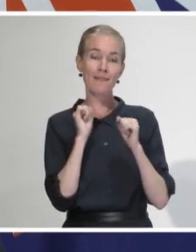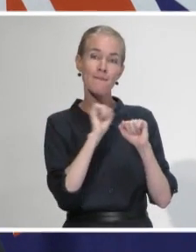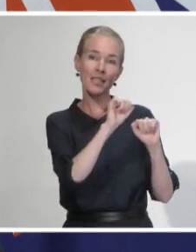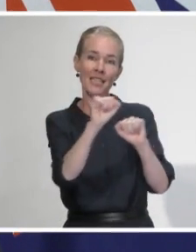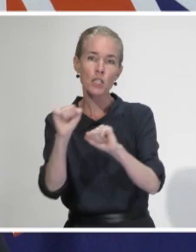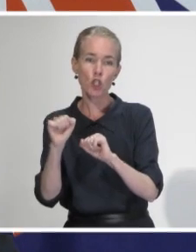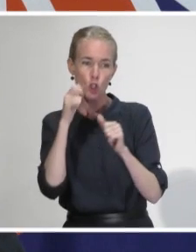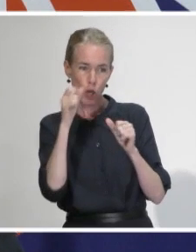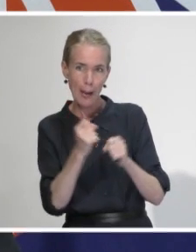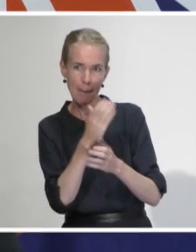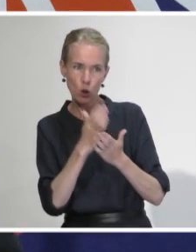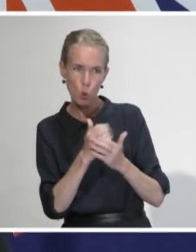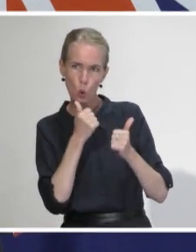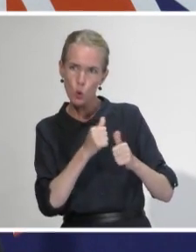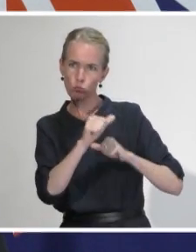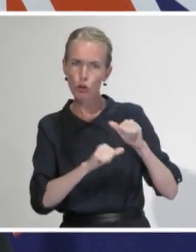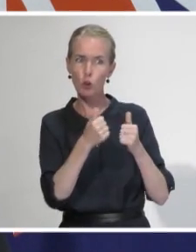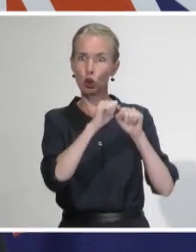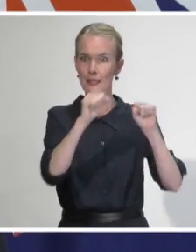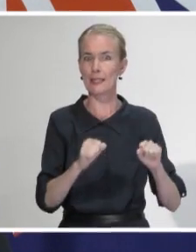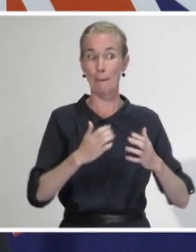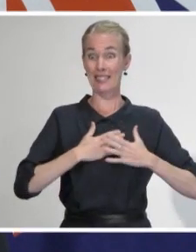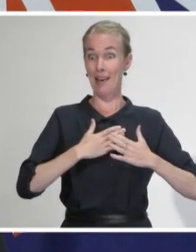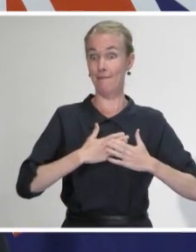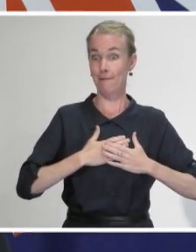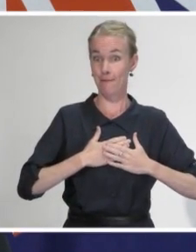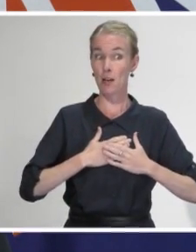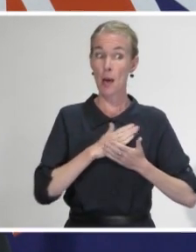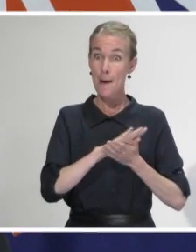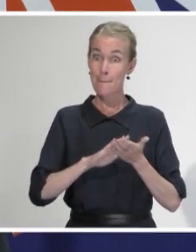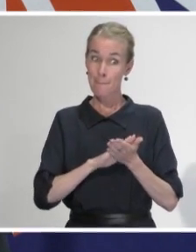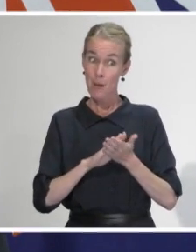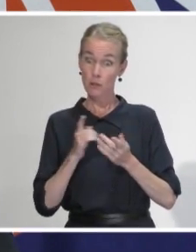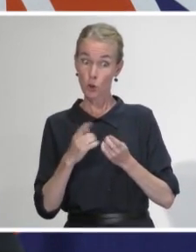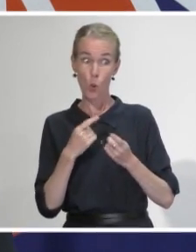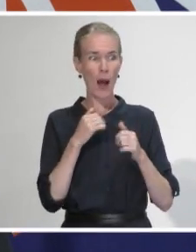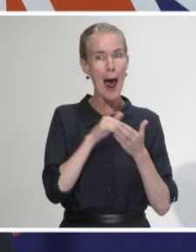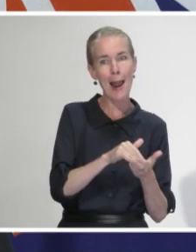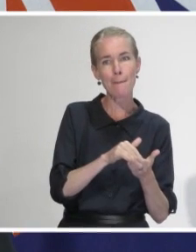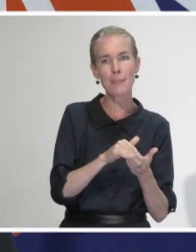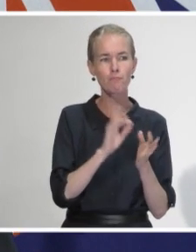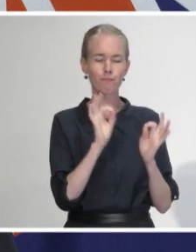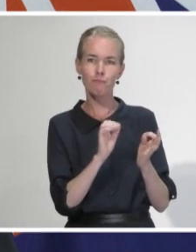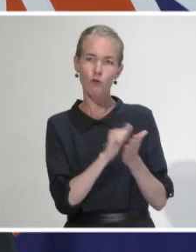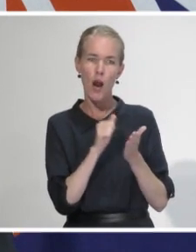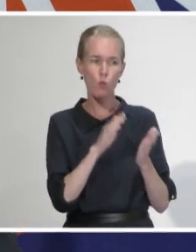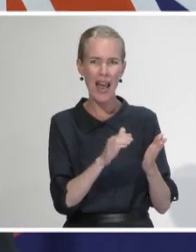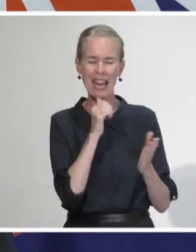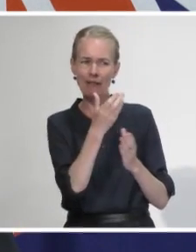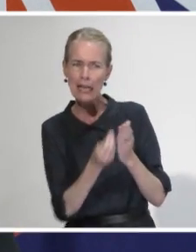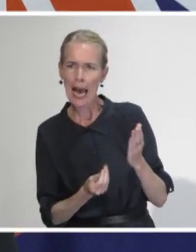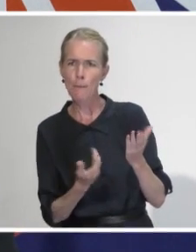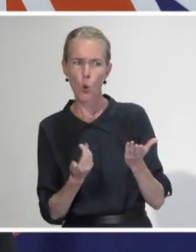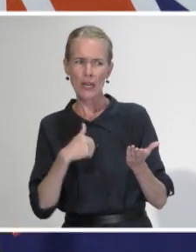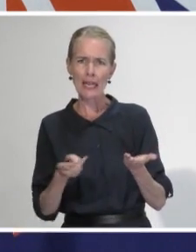infection prevention and control expertise so they can basically support these facilities in their work, identify any support and needs